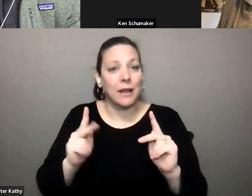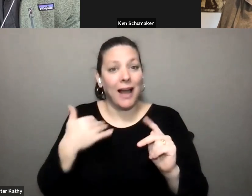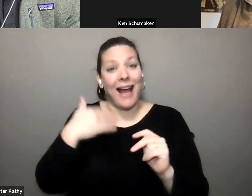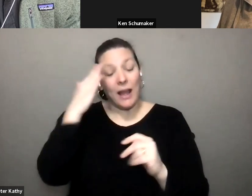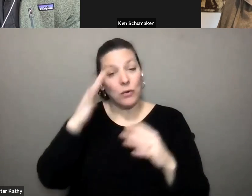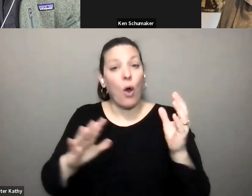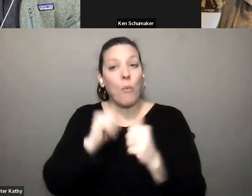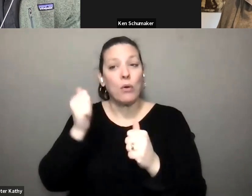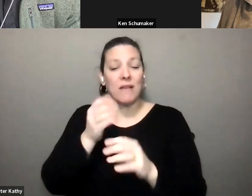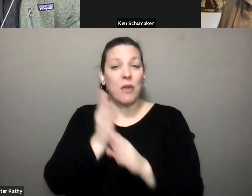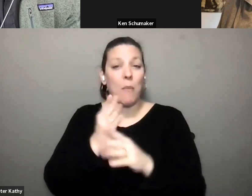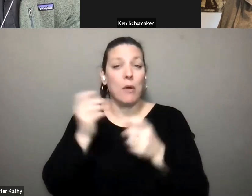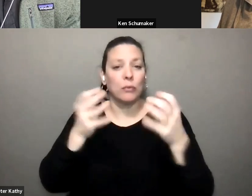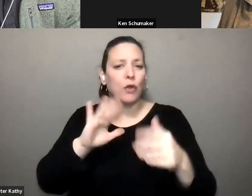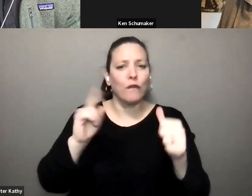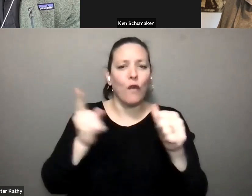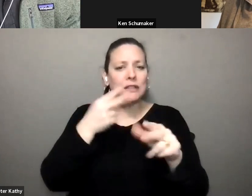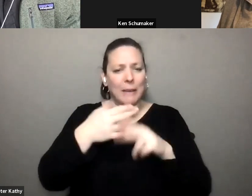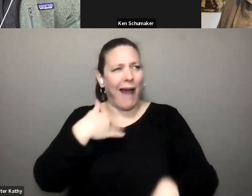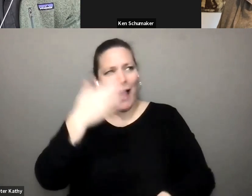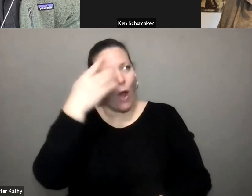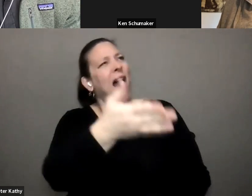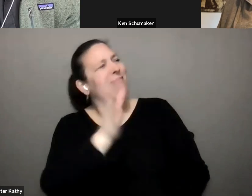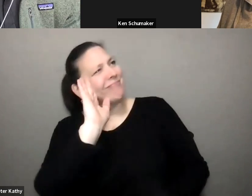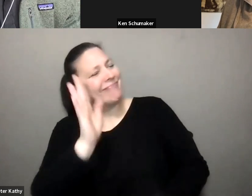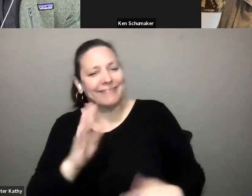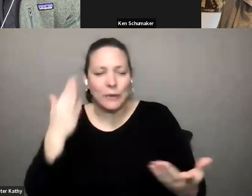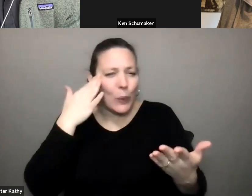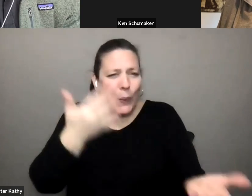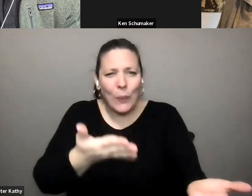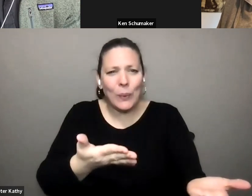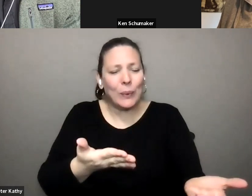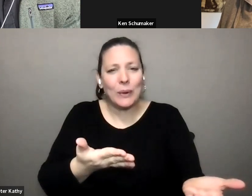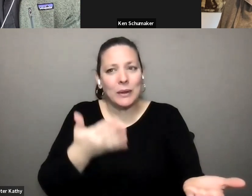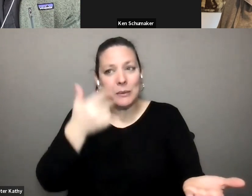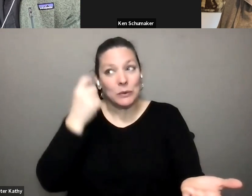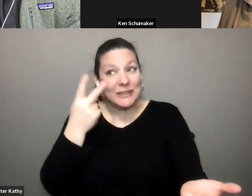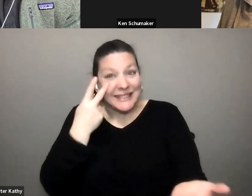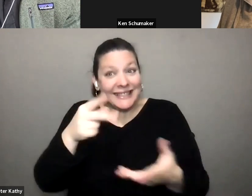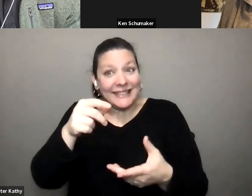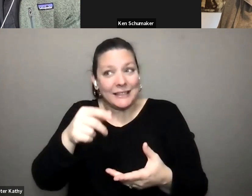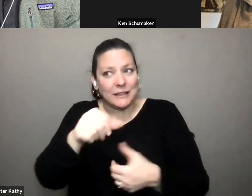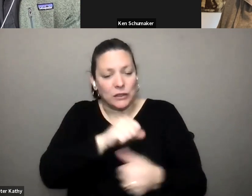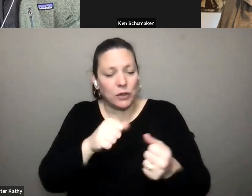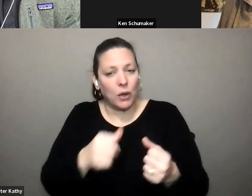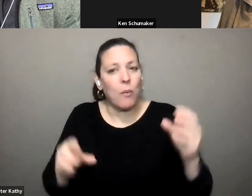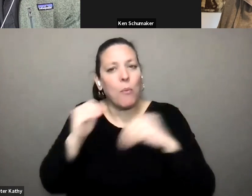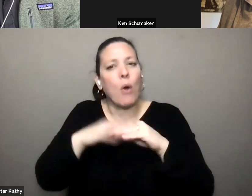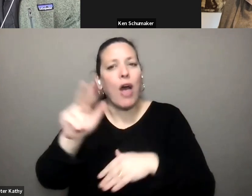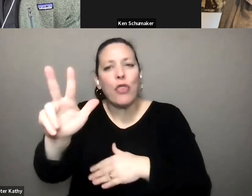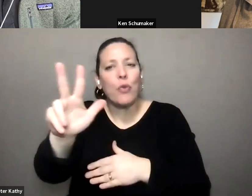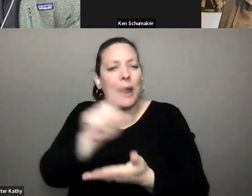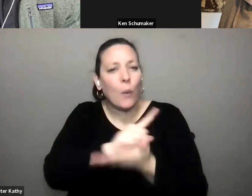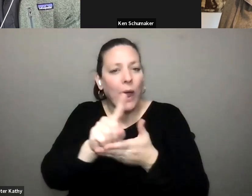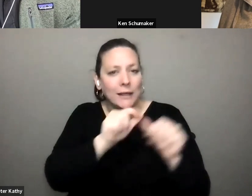bus drivers um on a first name basis if uh we see each other more than three weeks in a row so